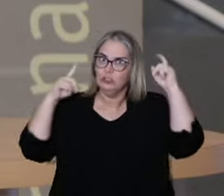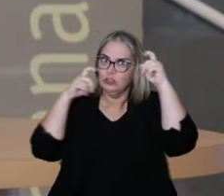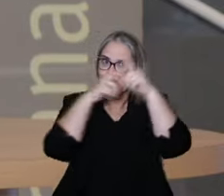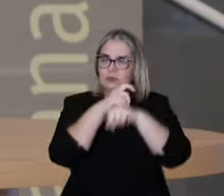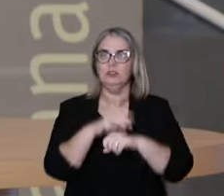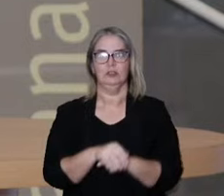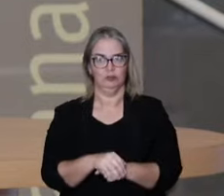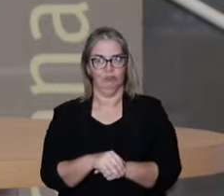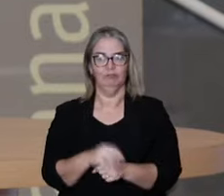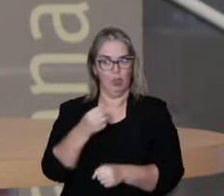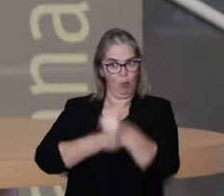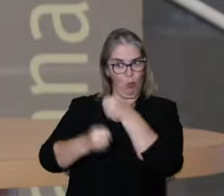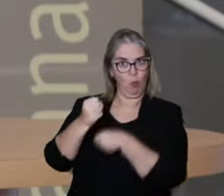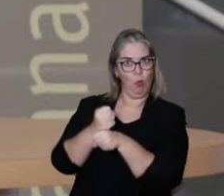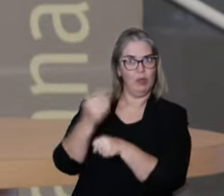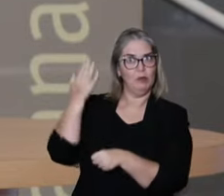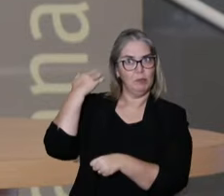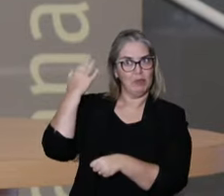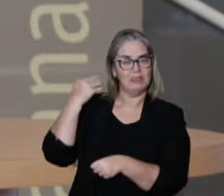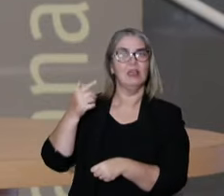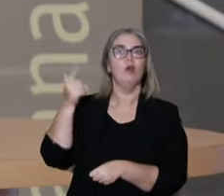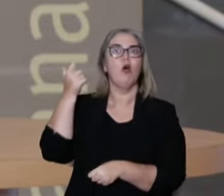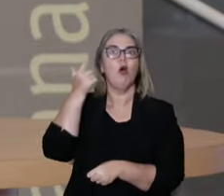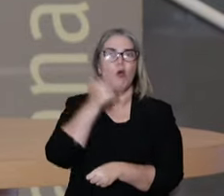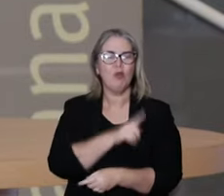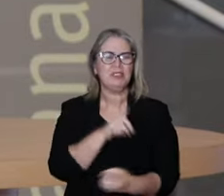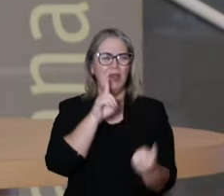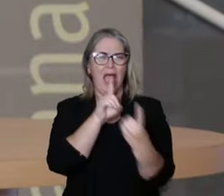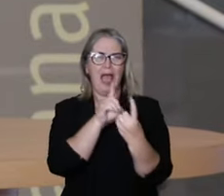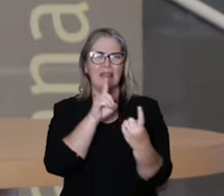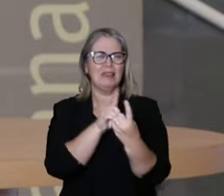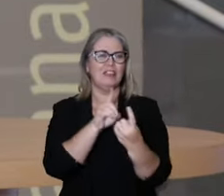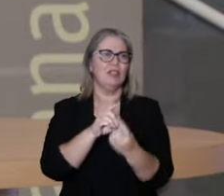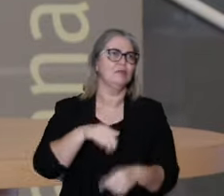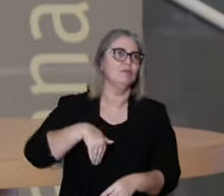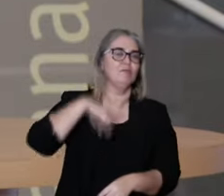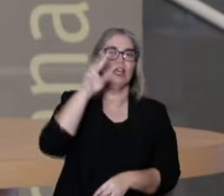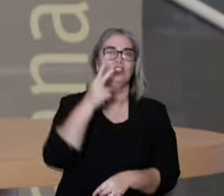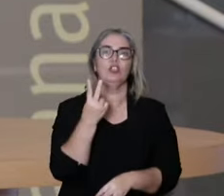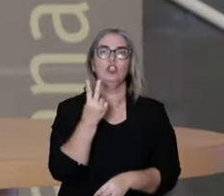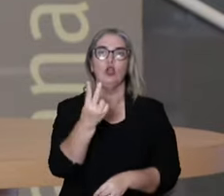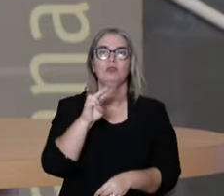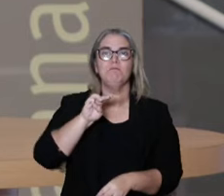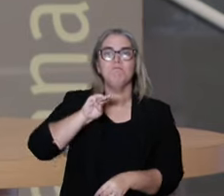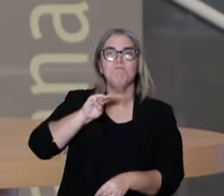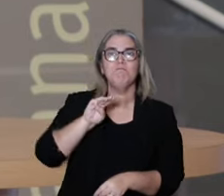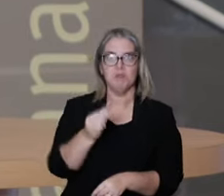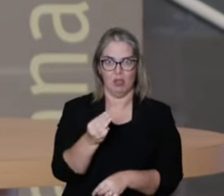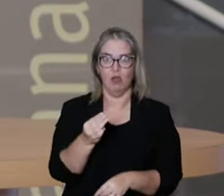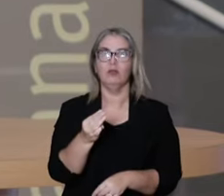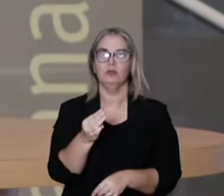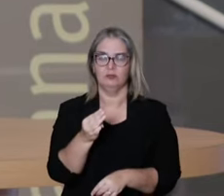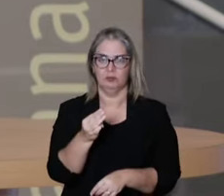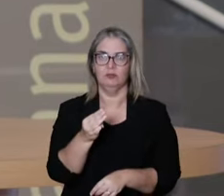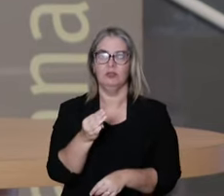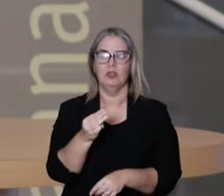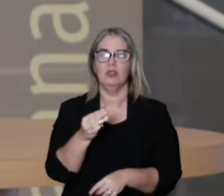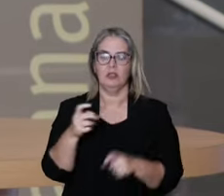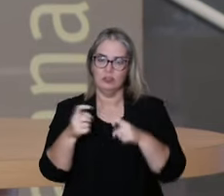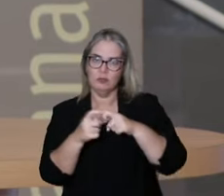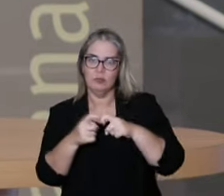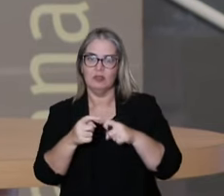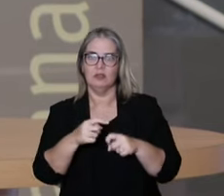difficulties in the past six years, last year, they were able to have over 2 million procedures in Chinese medicine